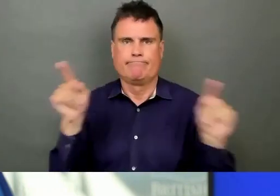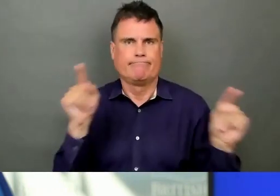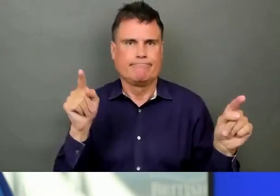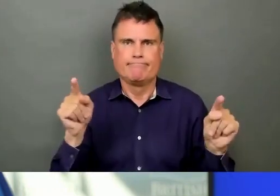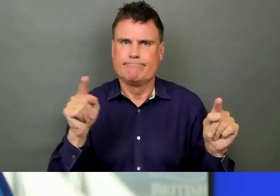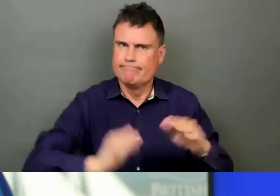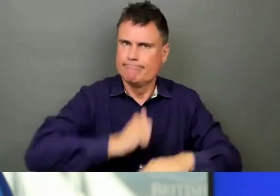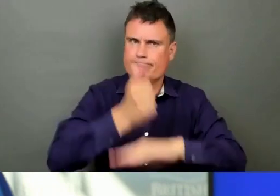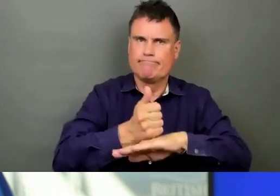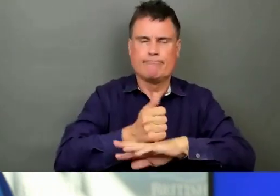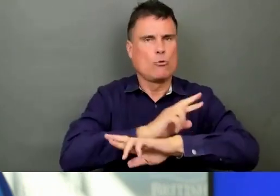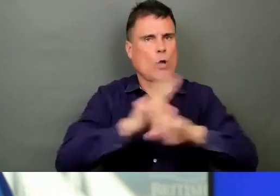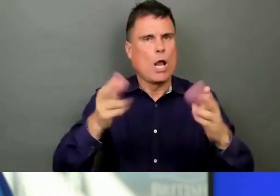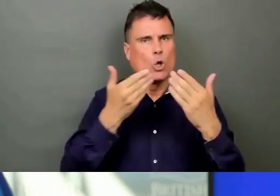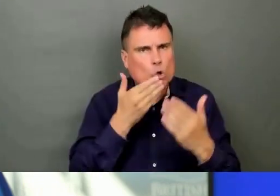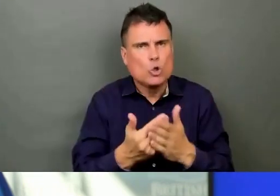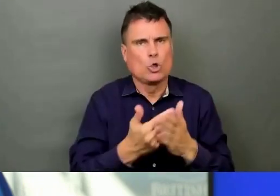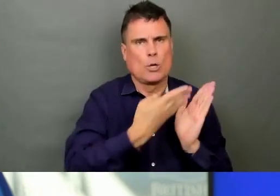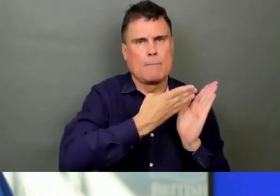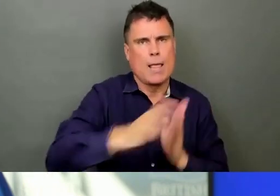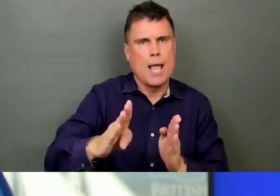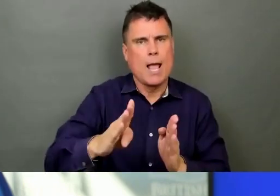in the months to come. you.